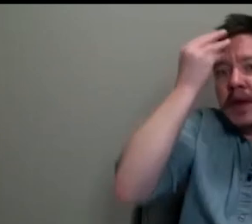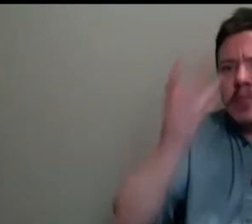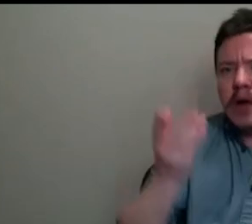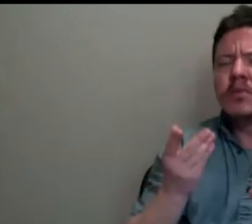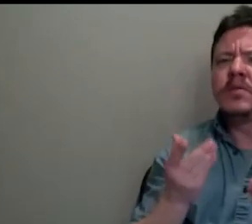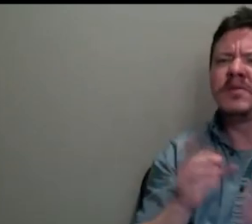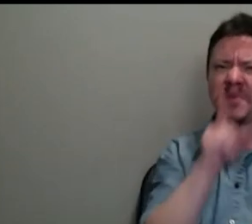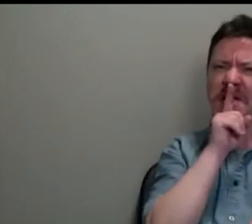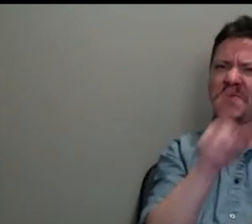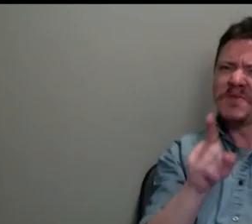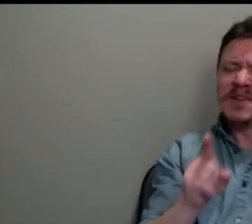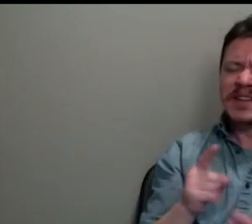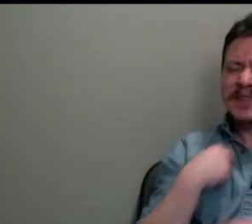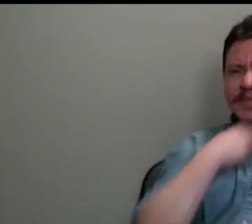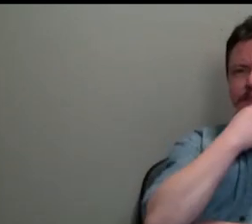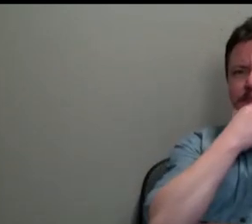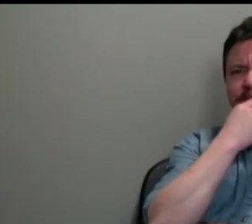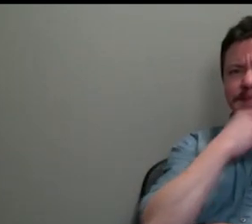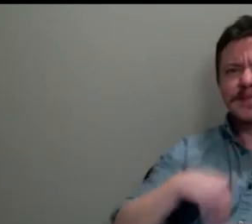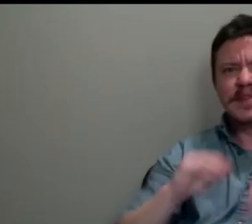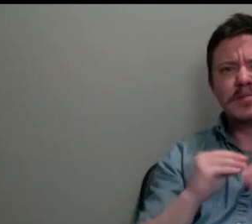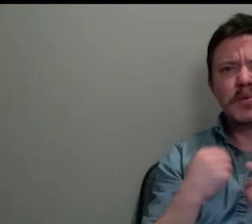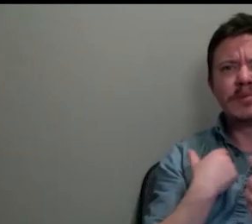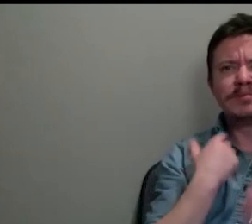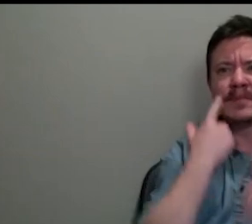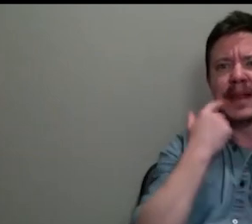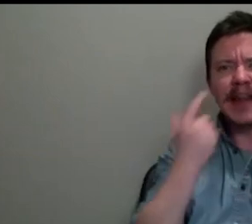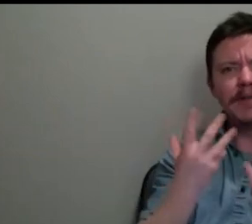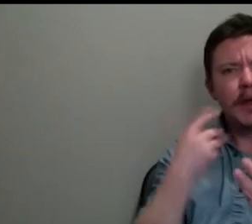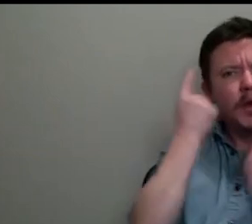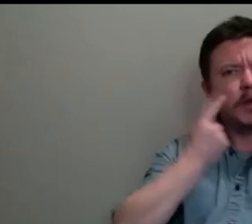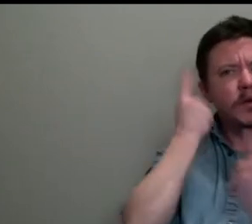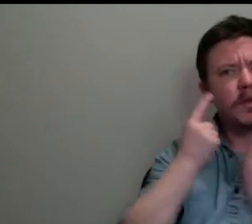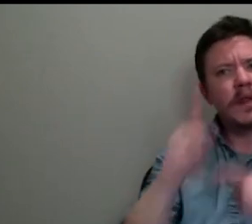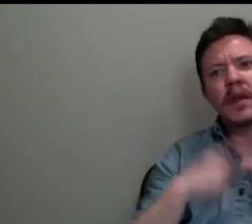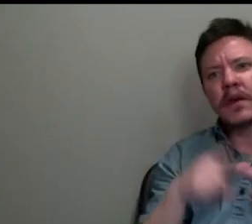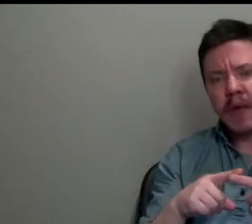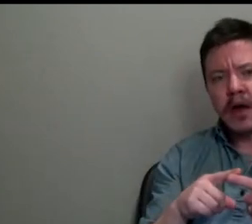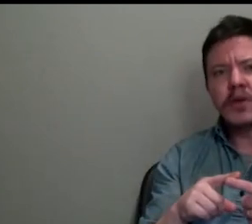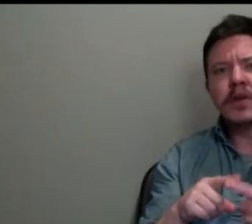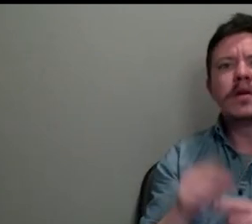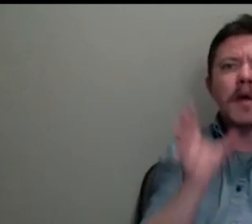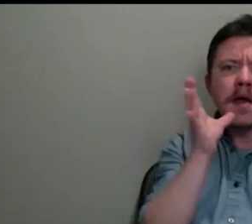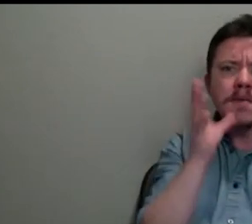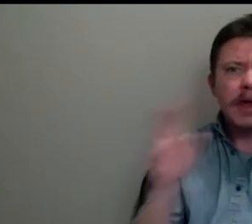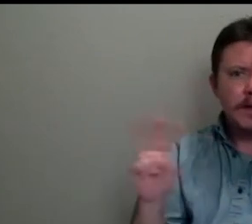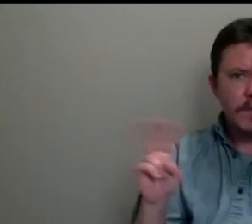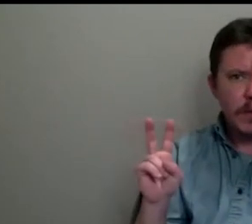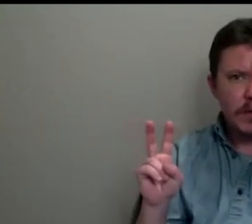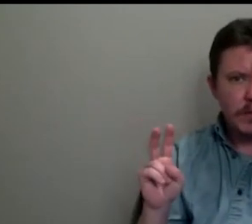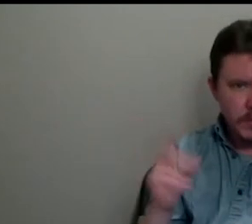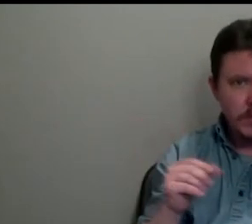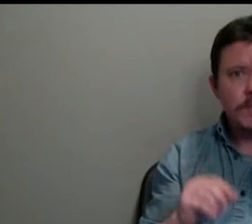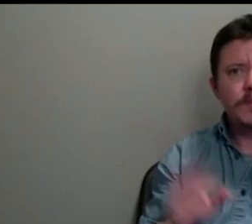have really sort of, I suppose, more laterally, started to want to think about Madame Vuillard and Marie Roussel,